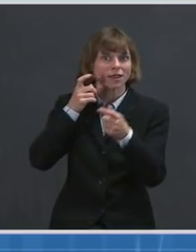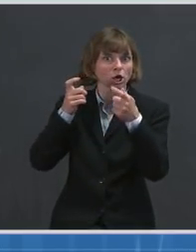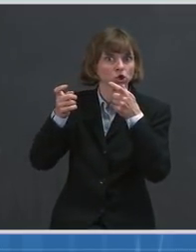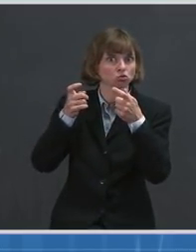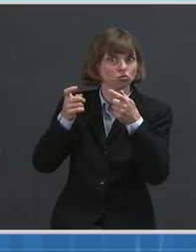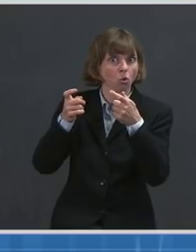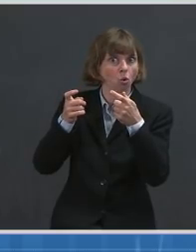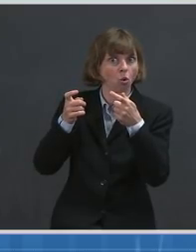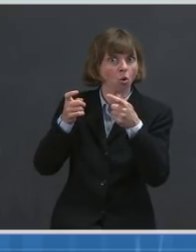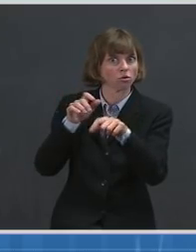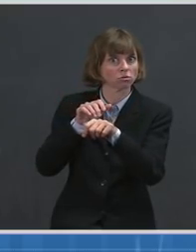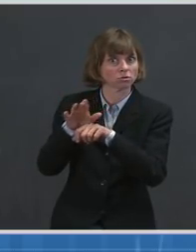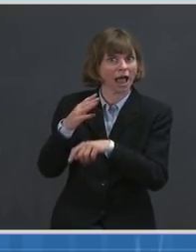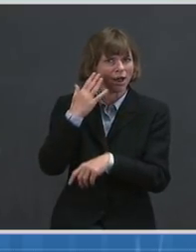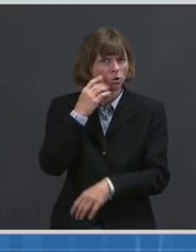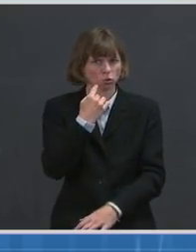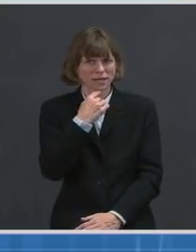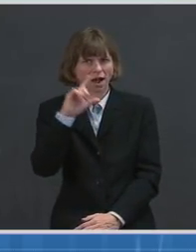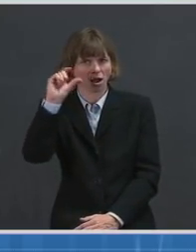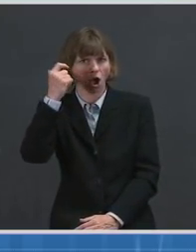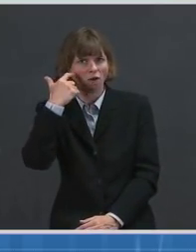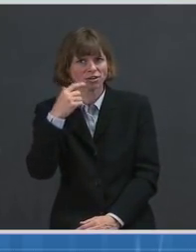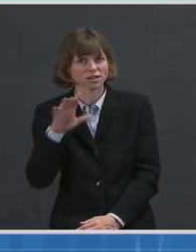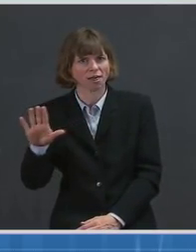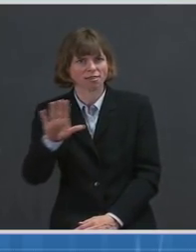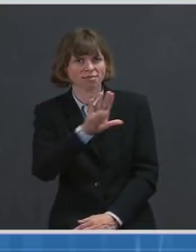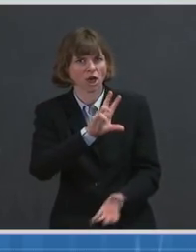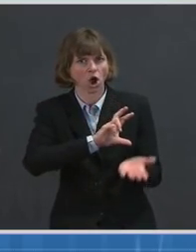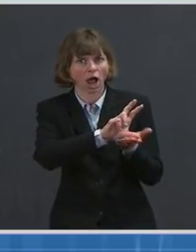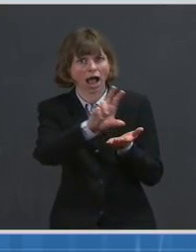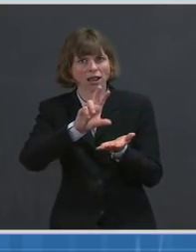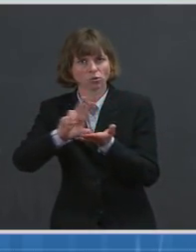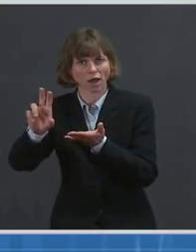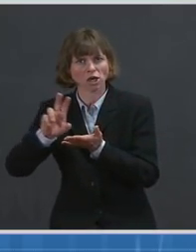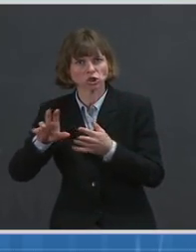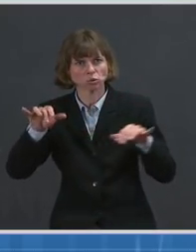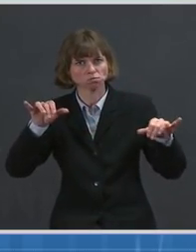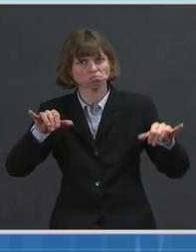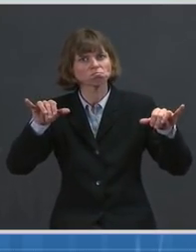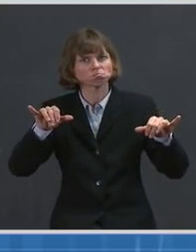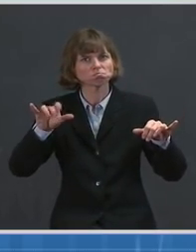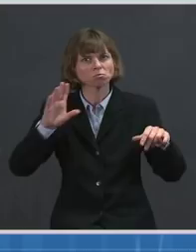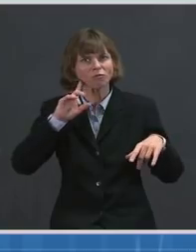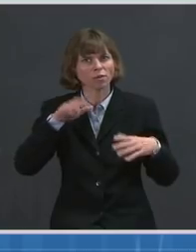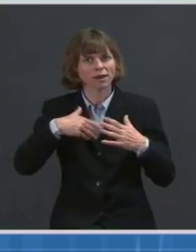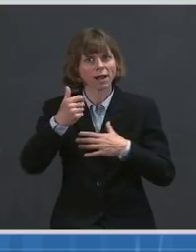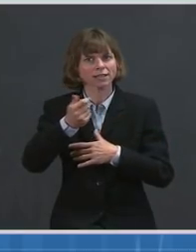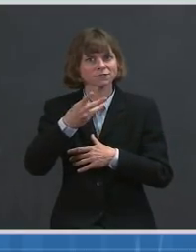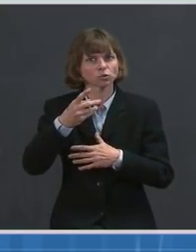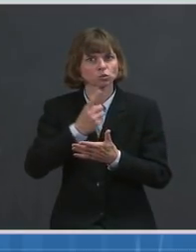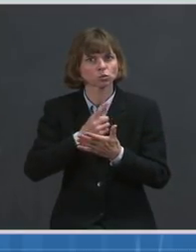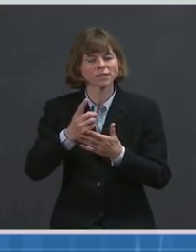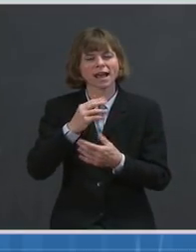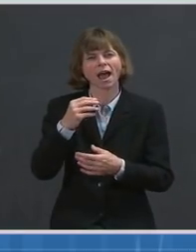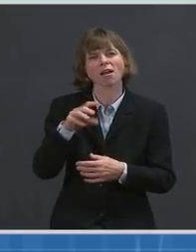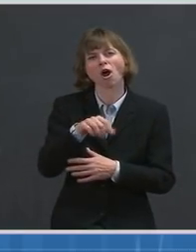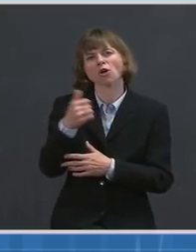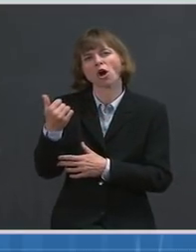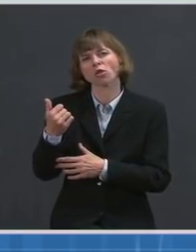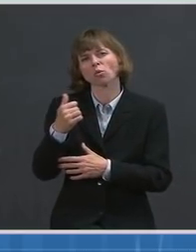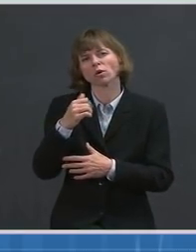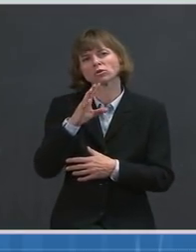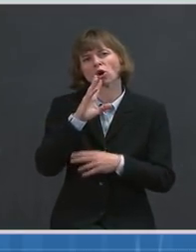that their allocations will remain largely static for the coming weeks. And then just another one on the